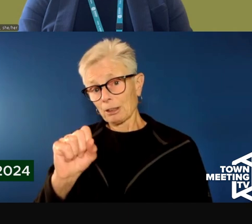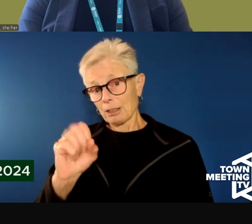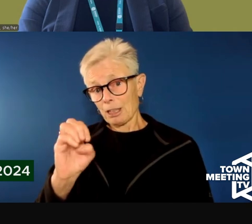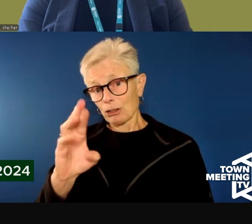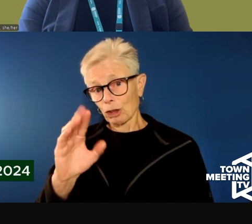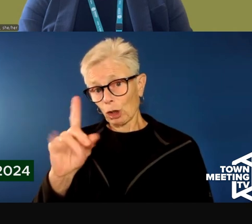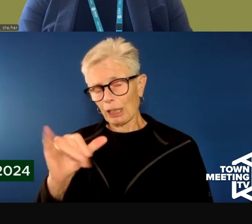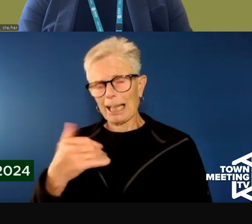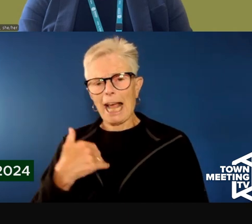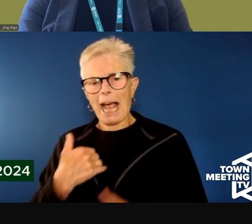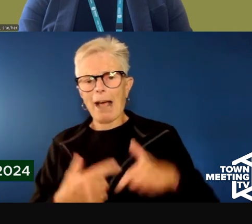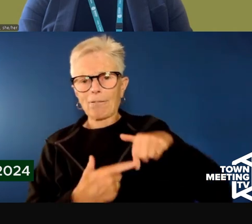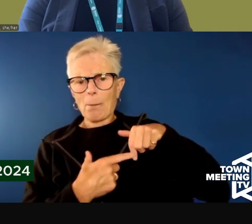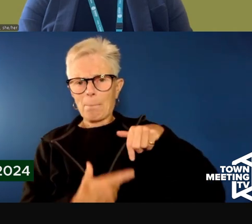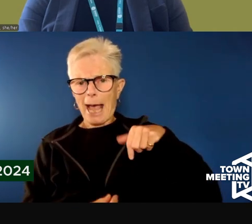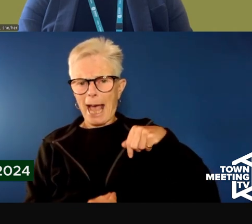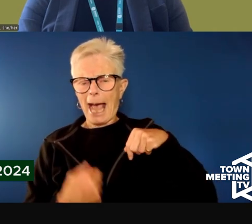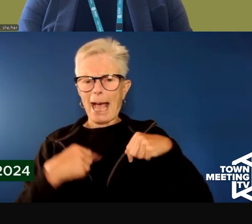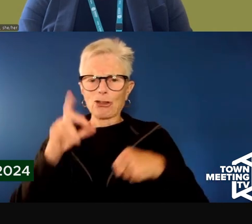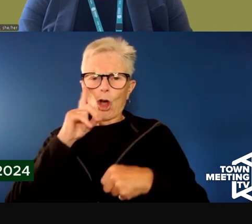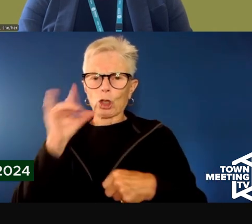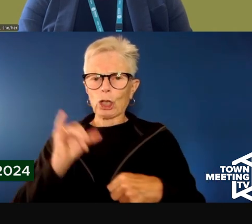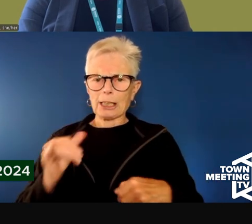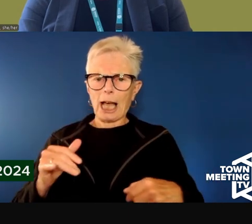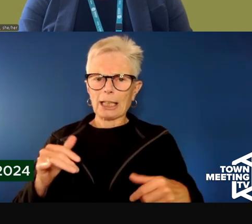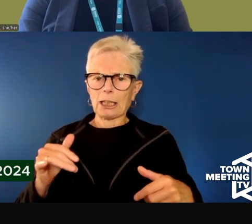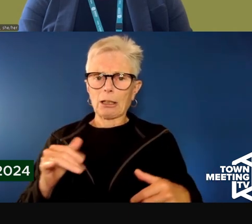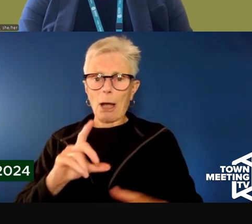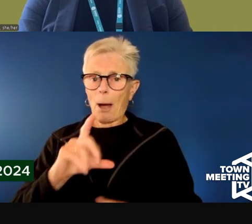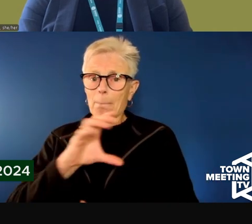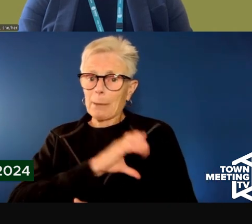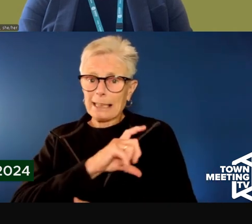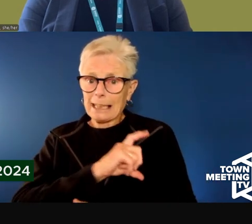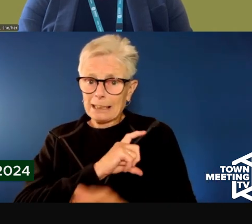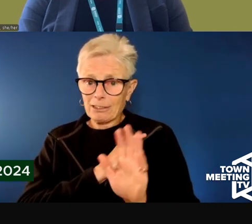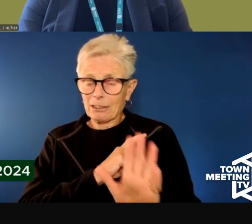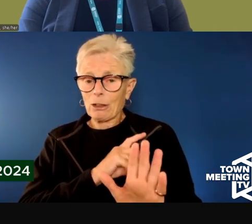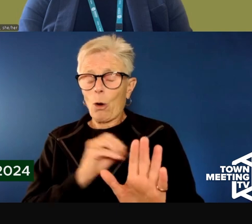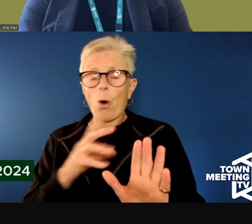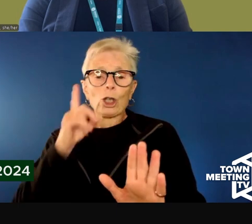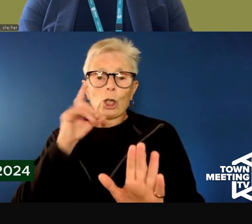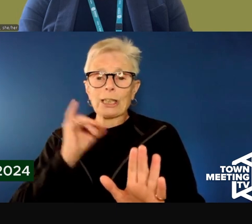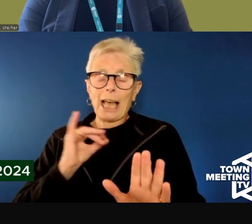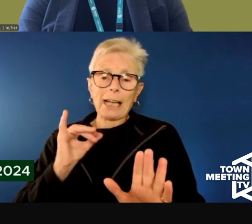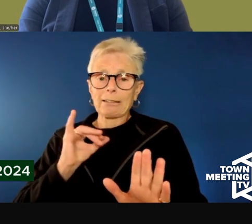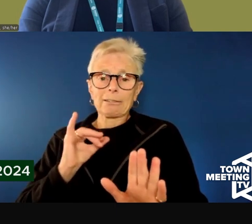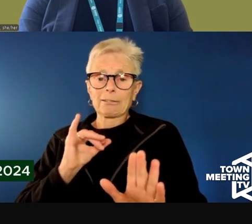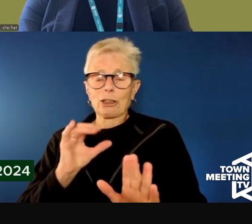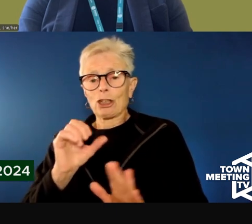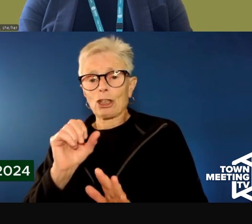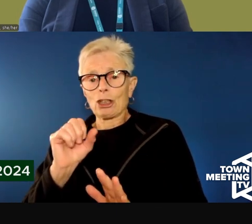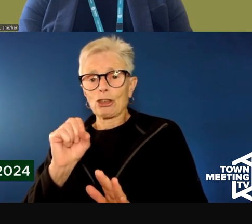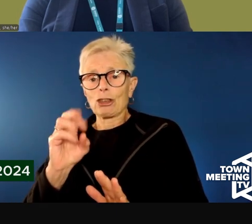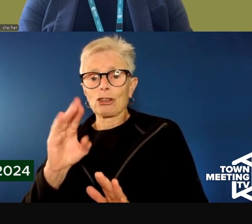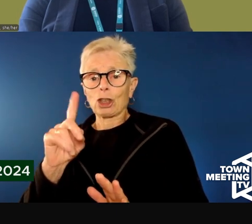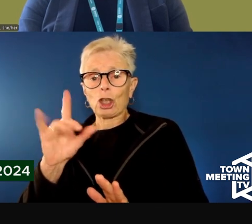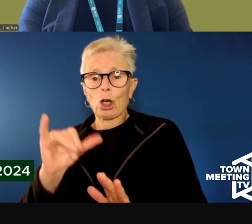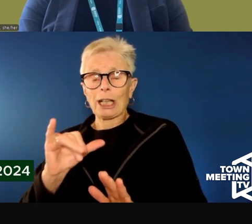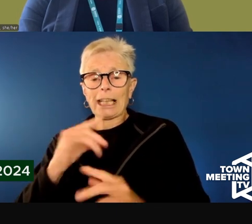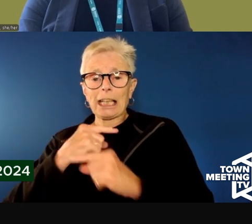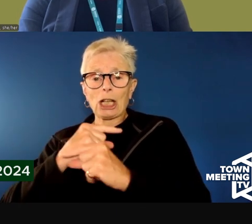and looking like a police presence or a security presence, we are